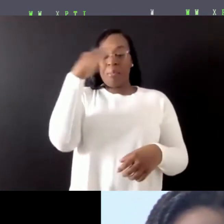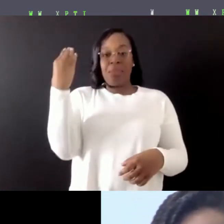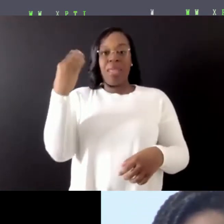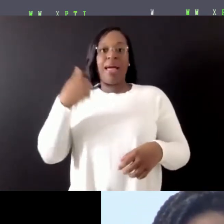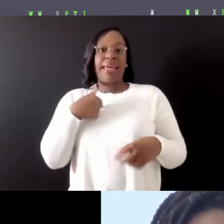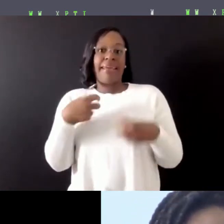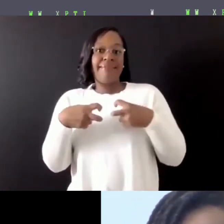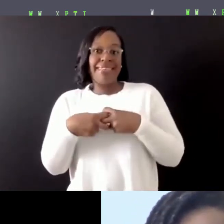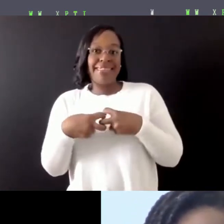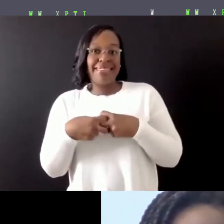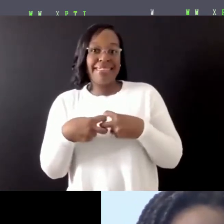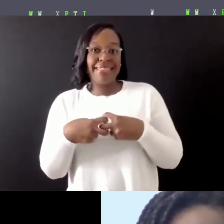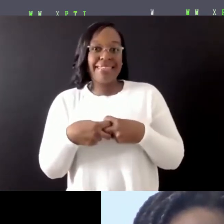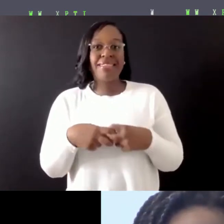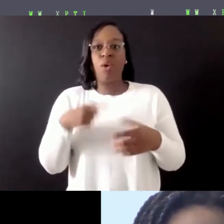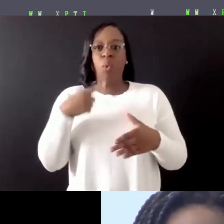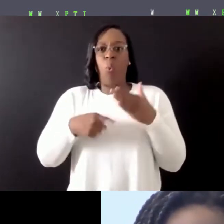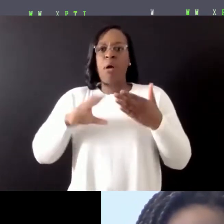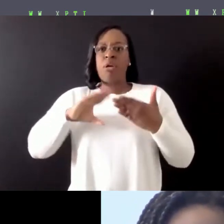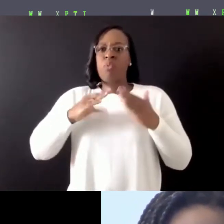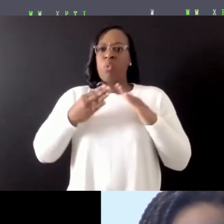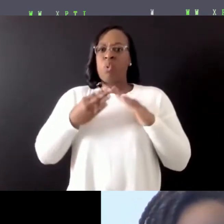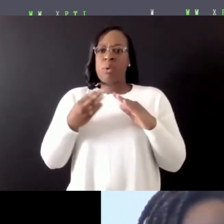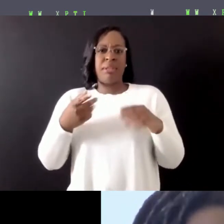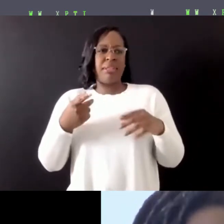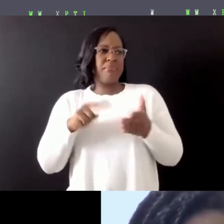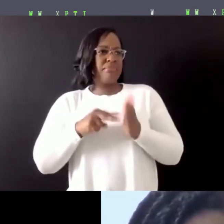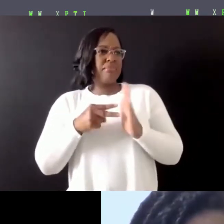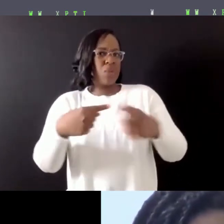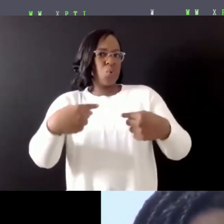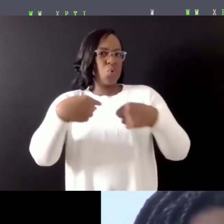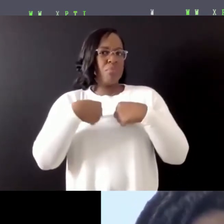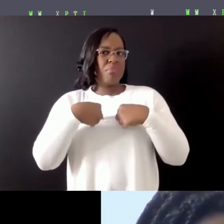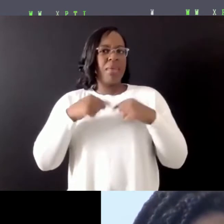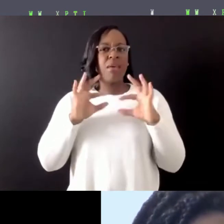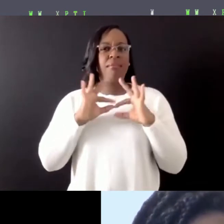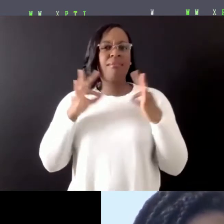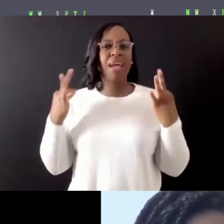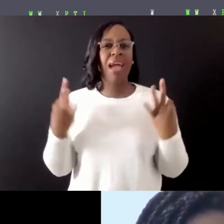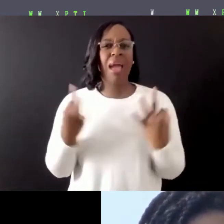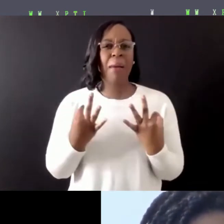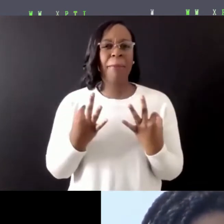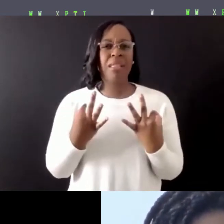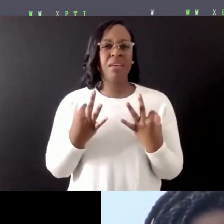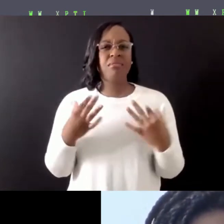What community means to me is family and finding,